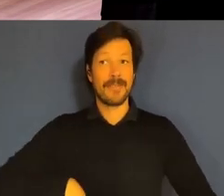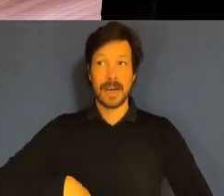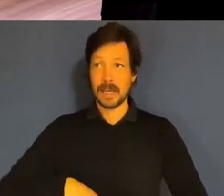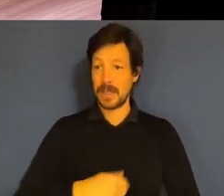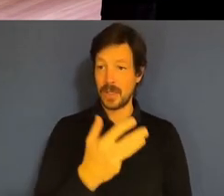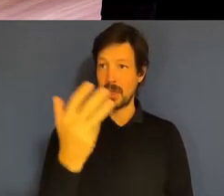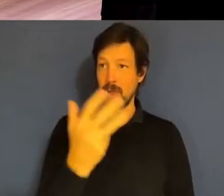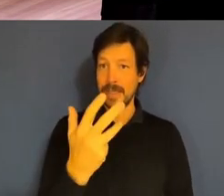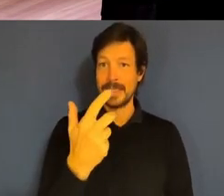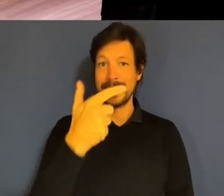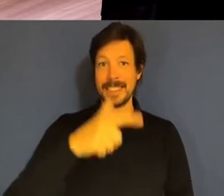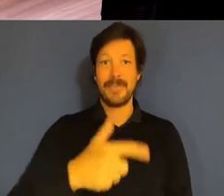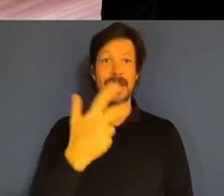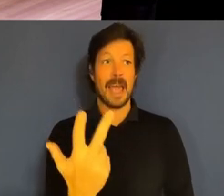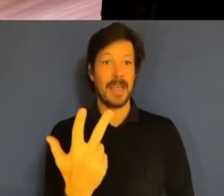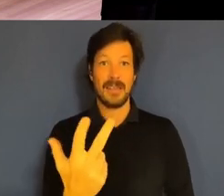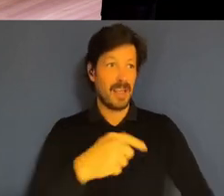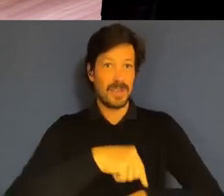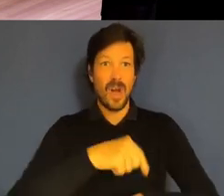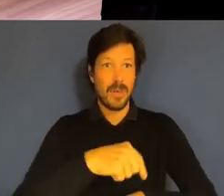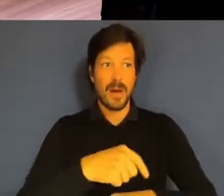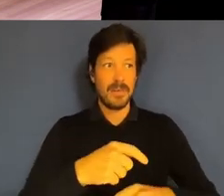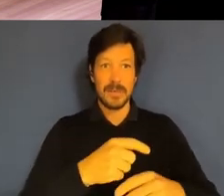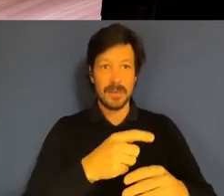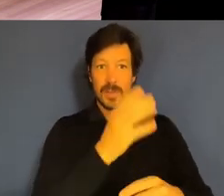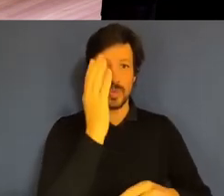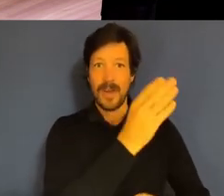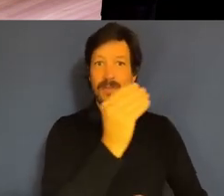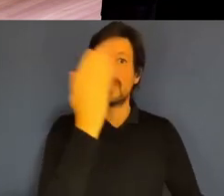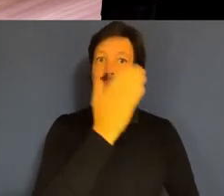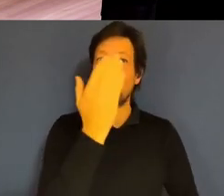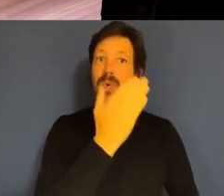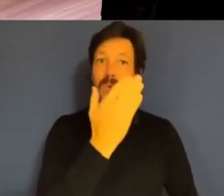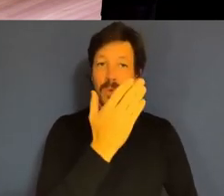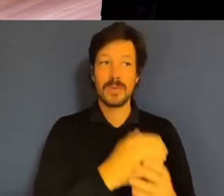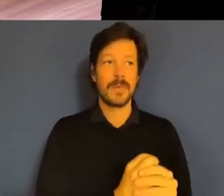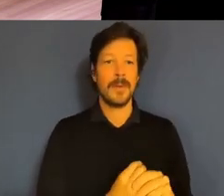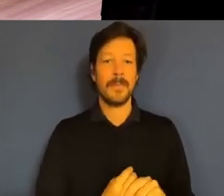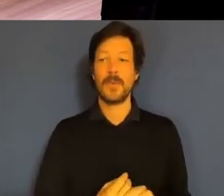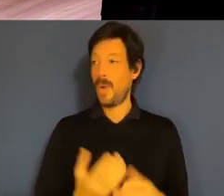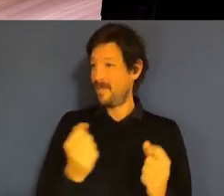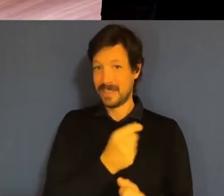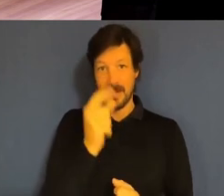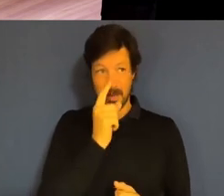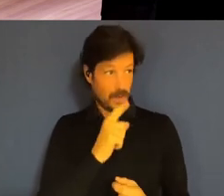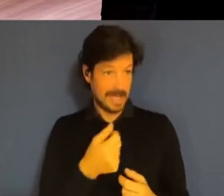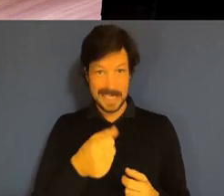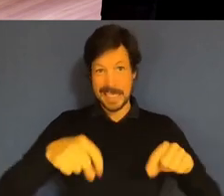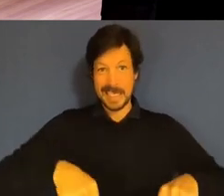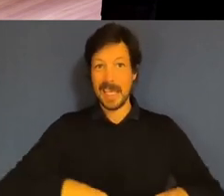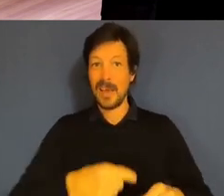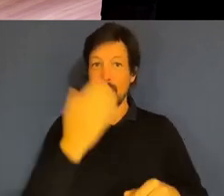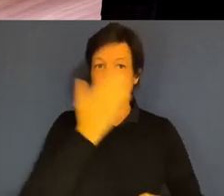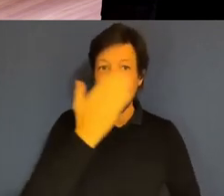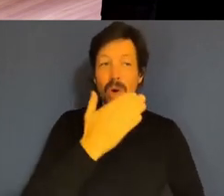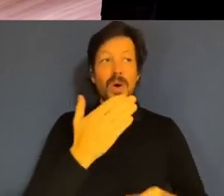I was still at school, I joined the Navy Reserve, so you had people in the organisation who were at school, right through to people who were World